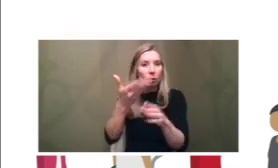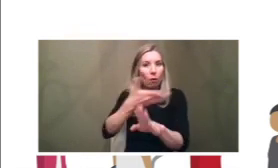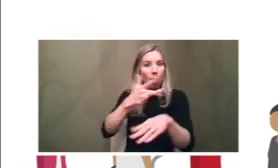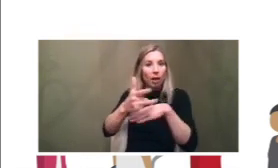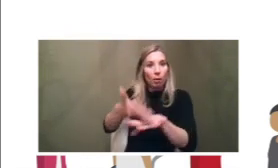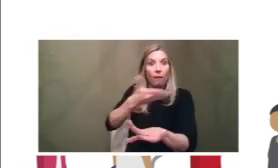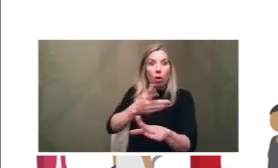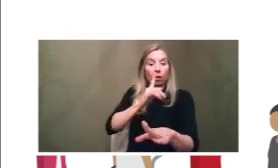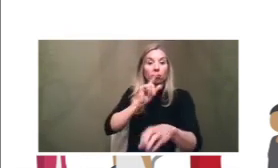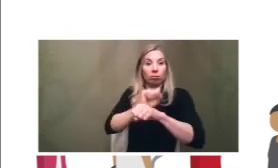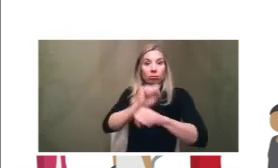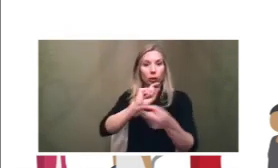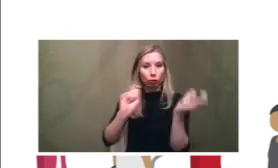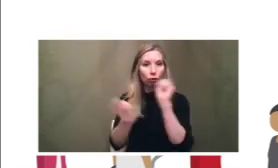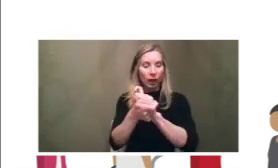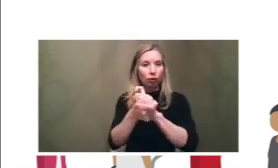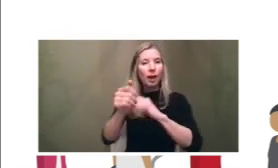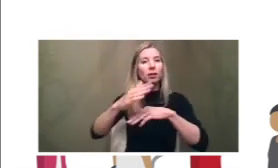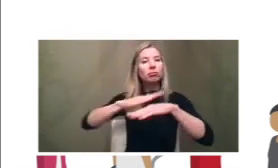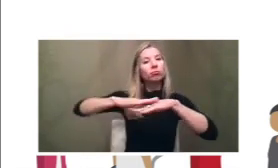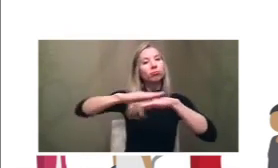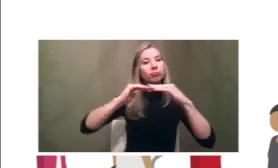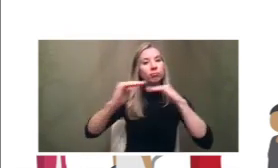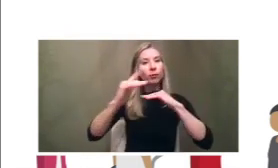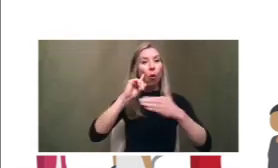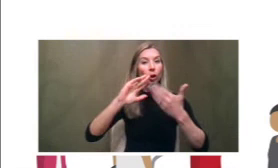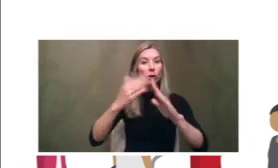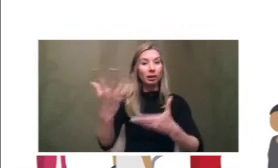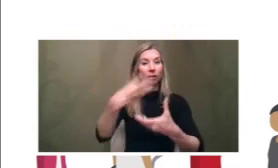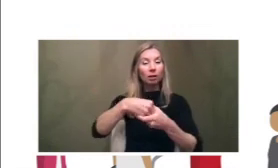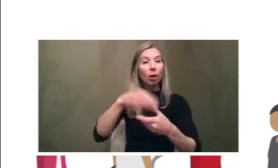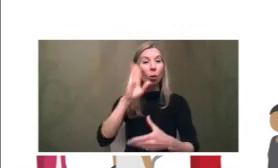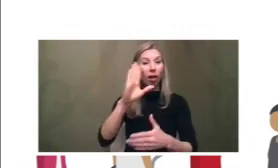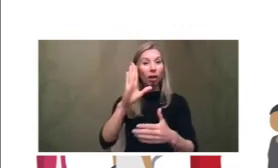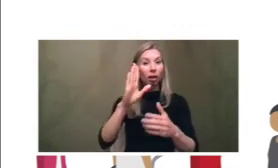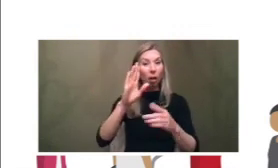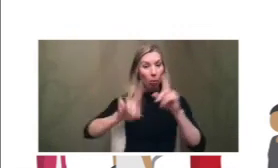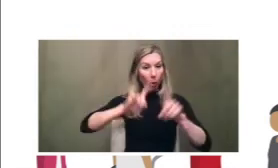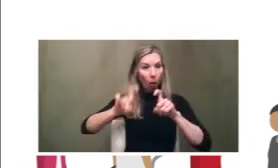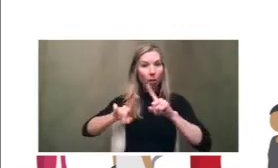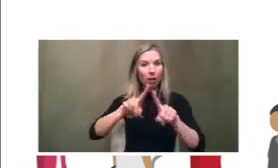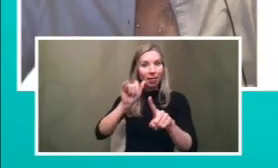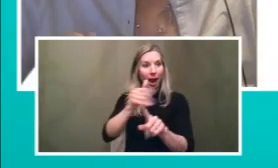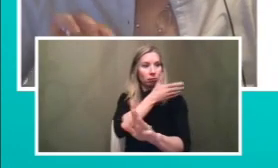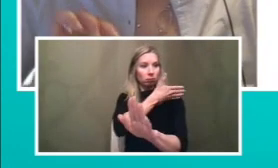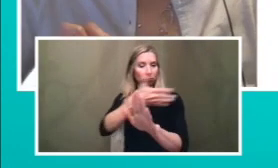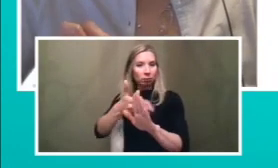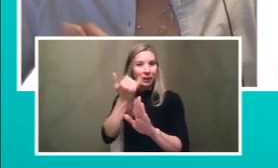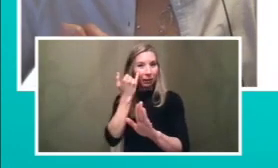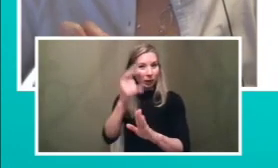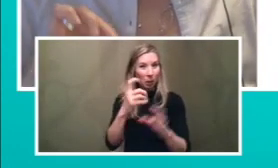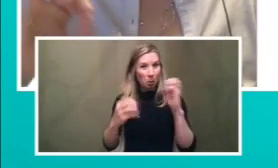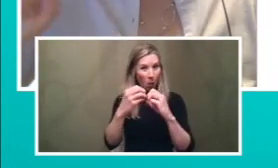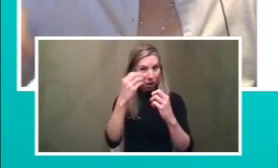so that's the overview of the community engagement and again we're going to do a poll but as i went through that if there's a couple things that you want clarified or